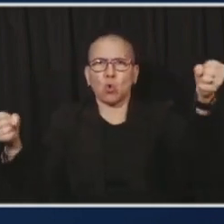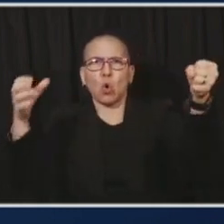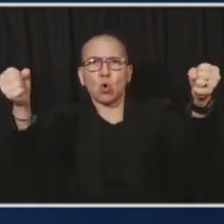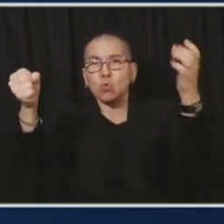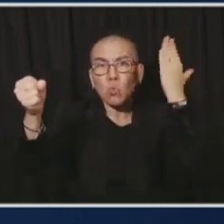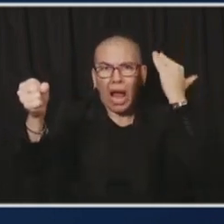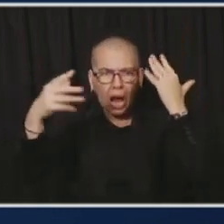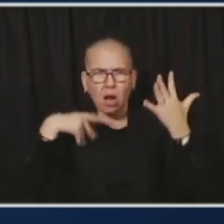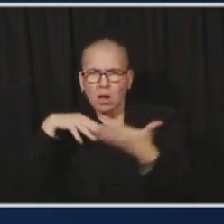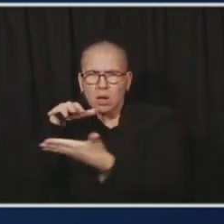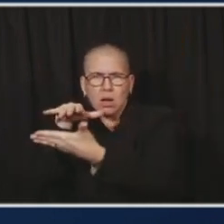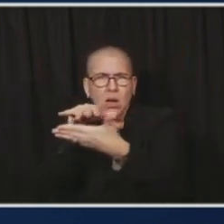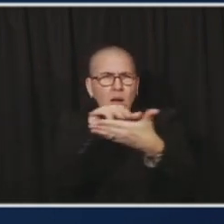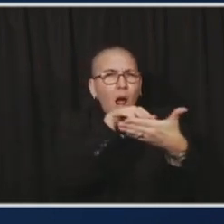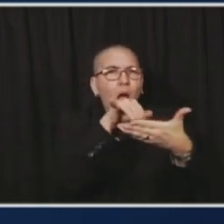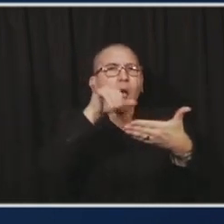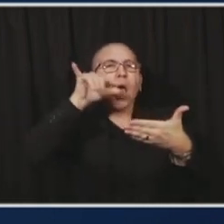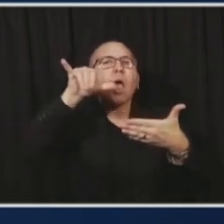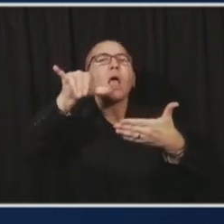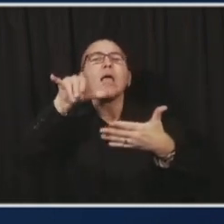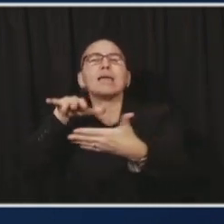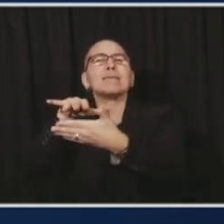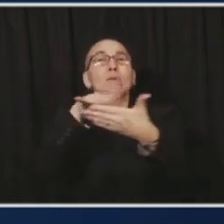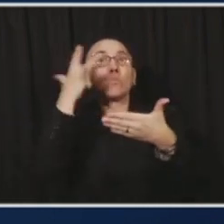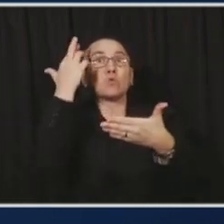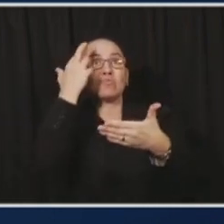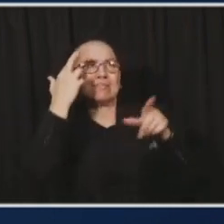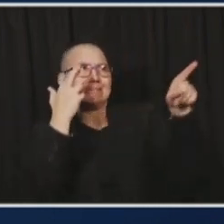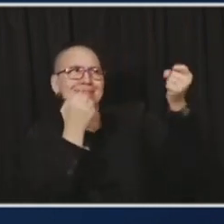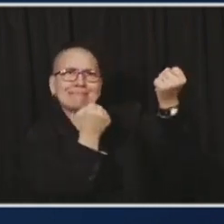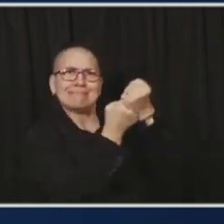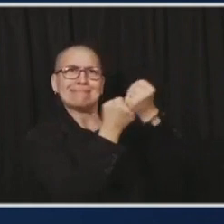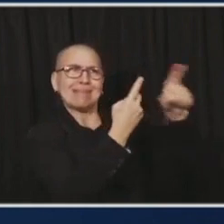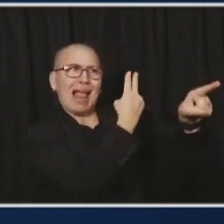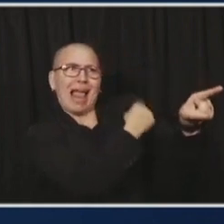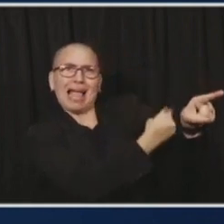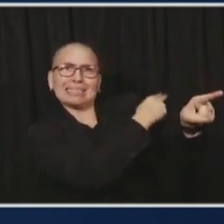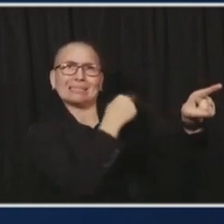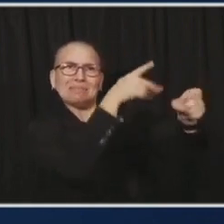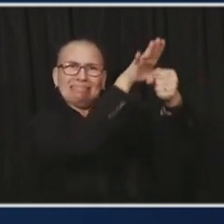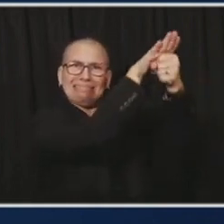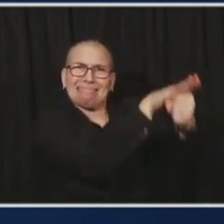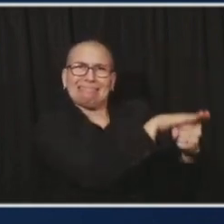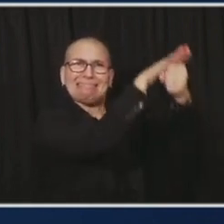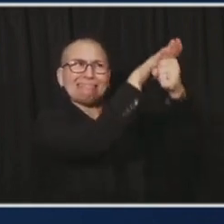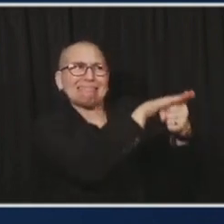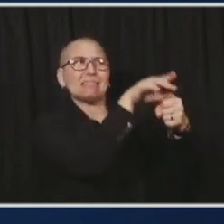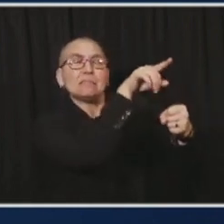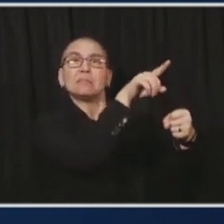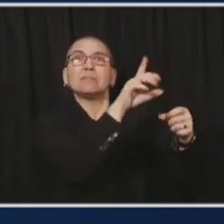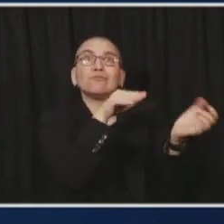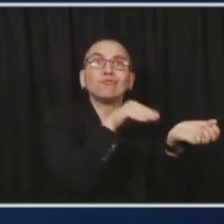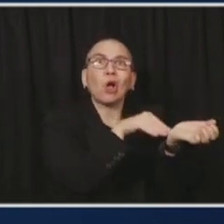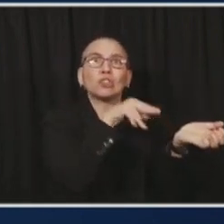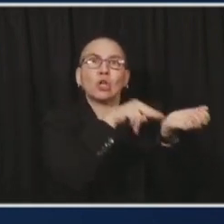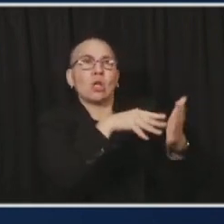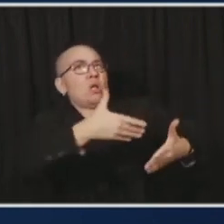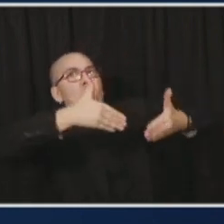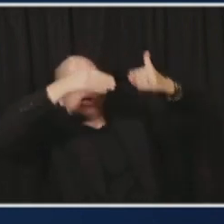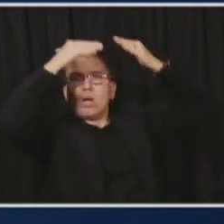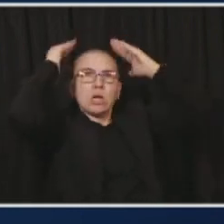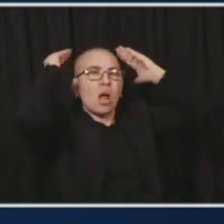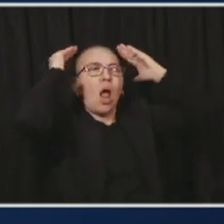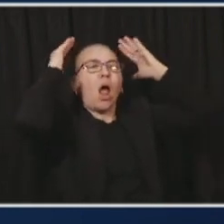make it more difficult for our first responders to provide the safety and keep our children out of school. So we made that pause. Cases were growing.